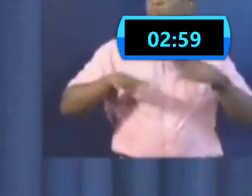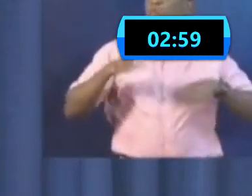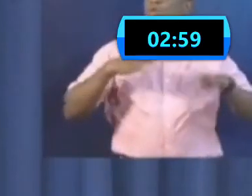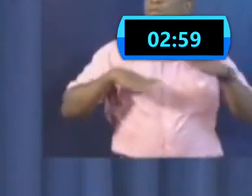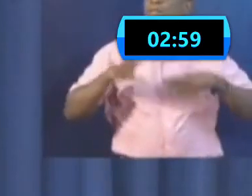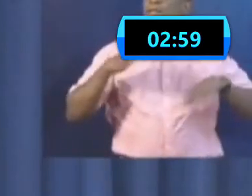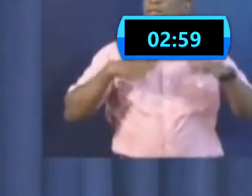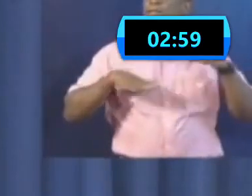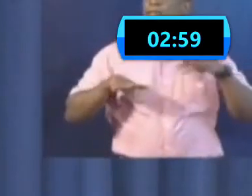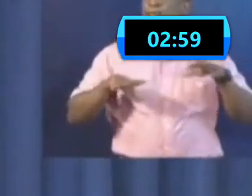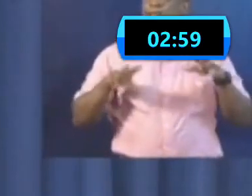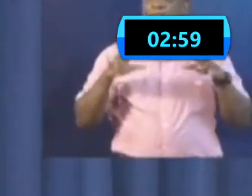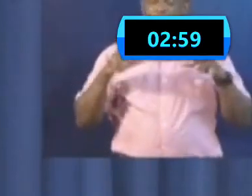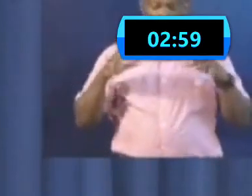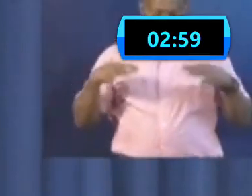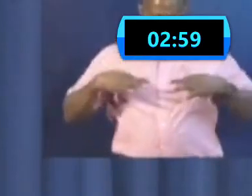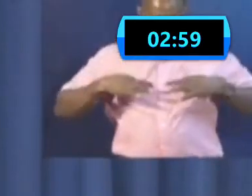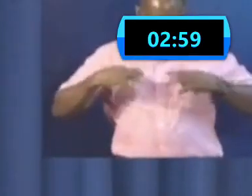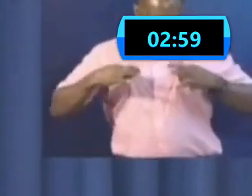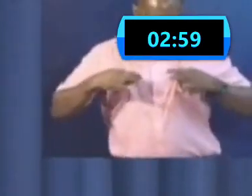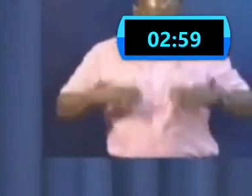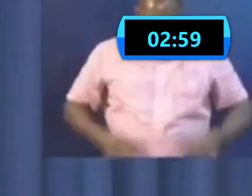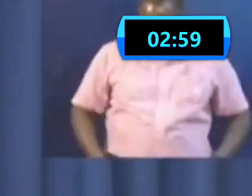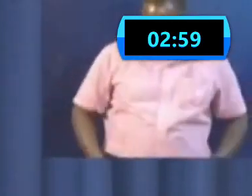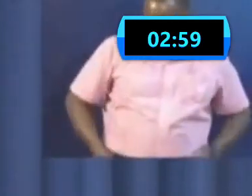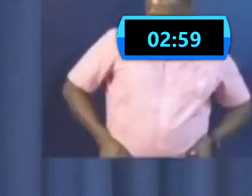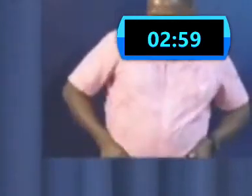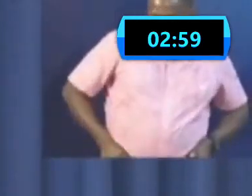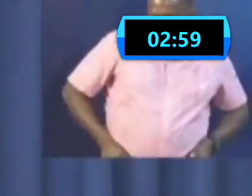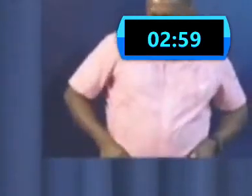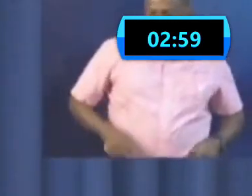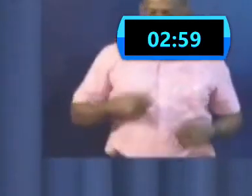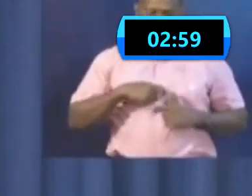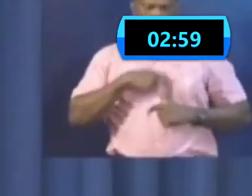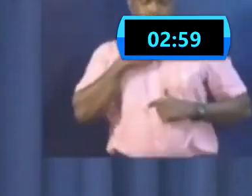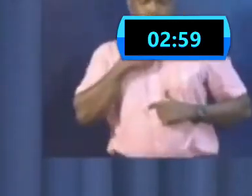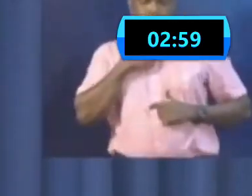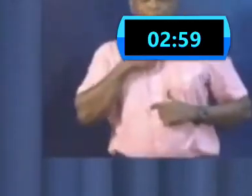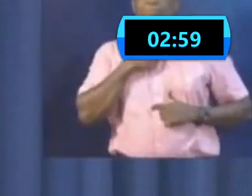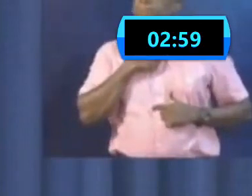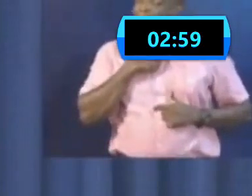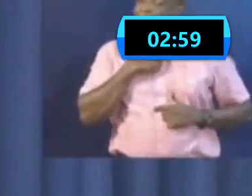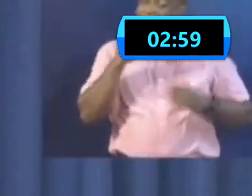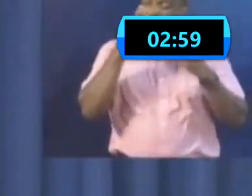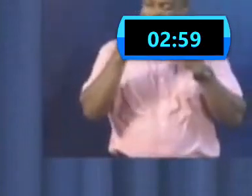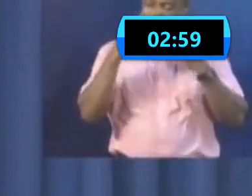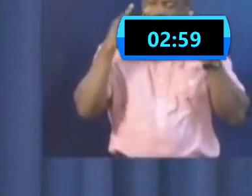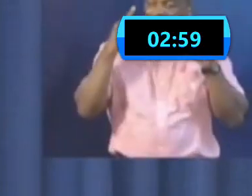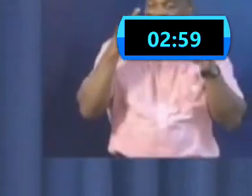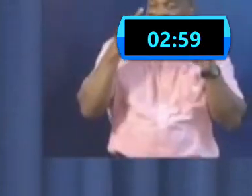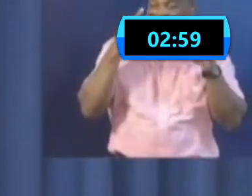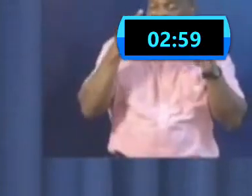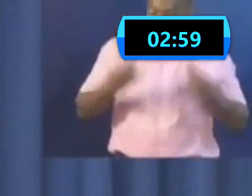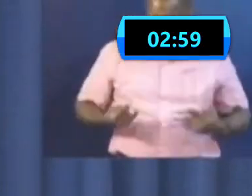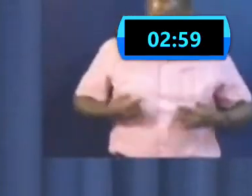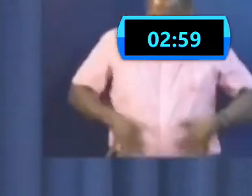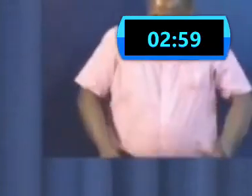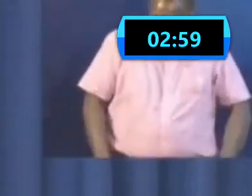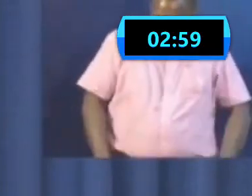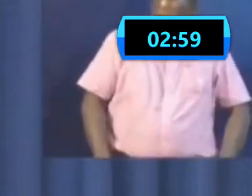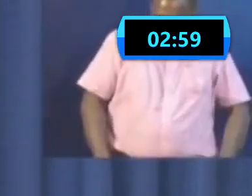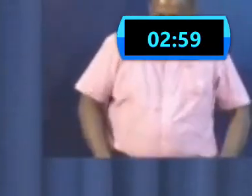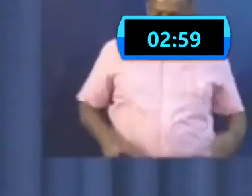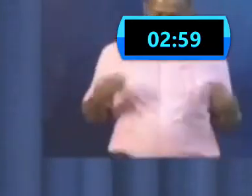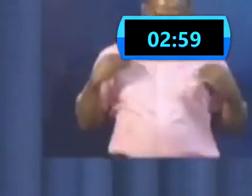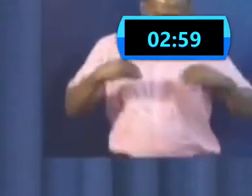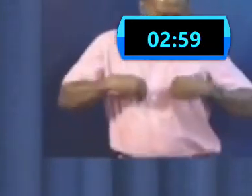And as of Monday. And it will be a matter for the police. I heard a member of one of my colleagues in the parliament yesterday,